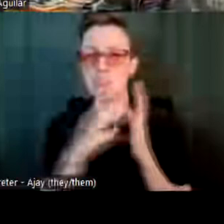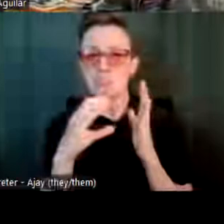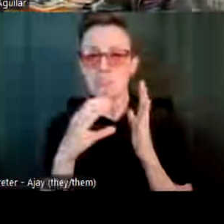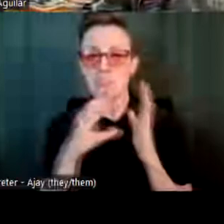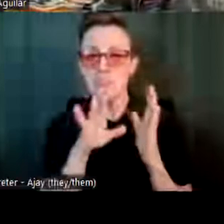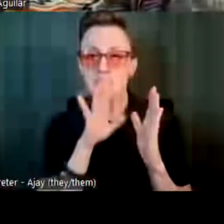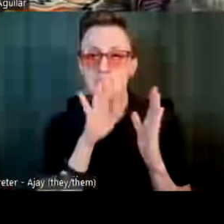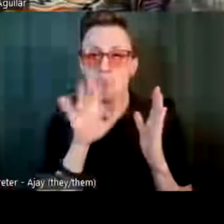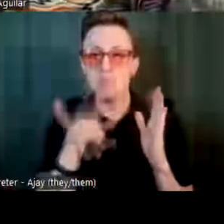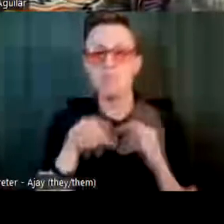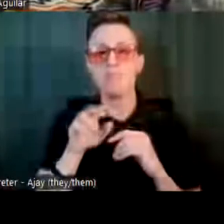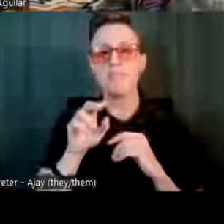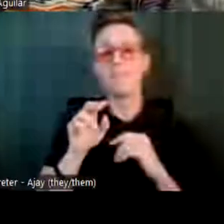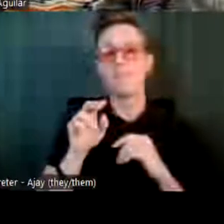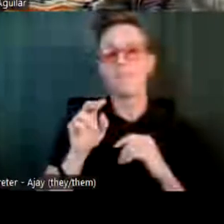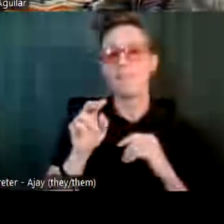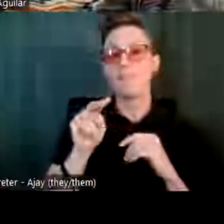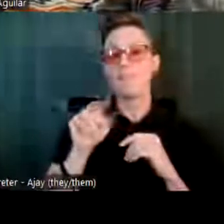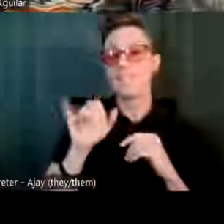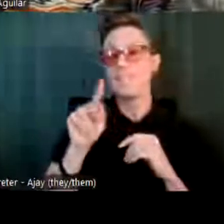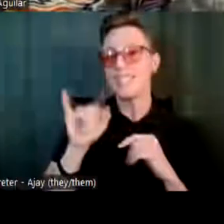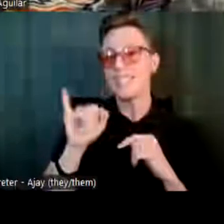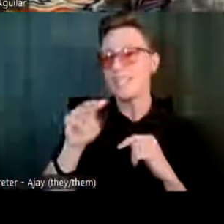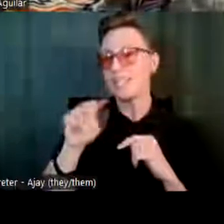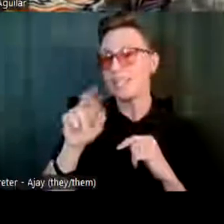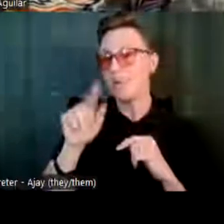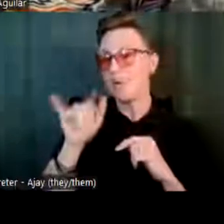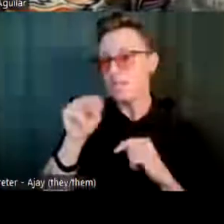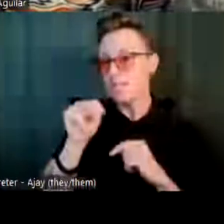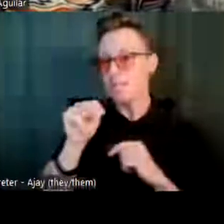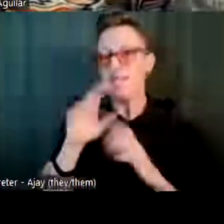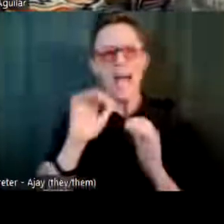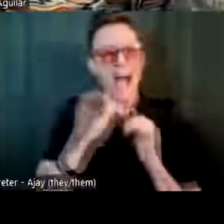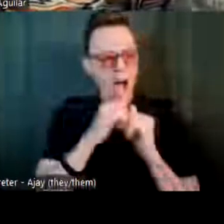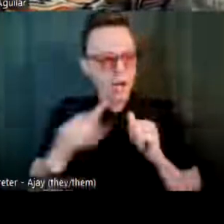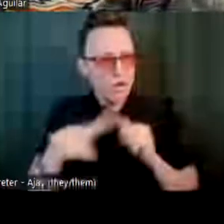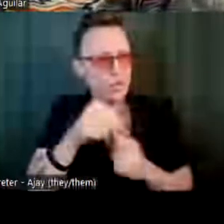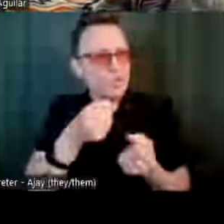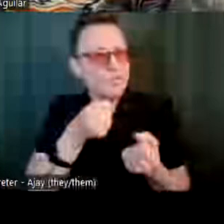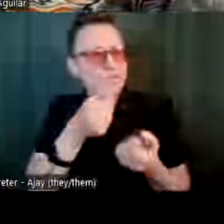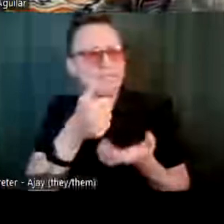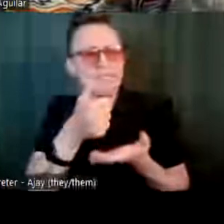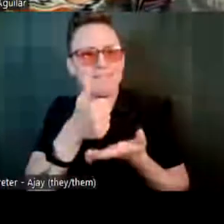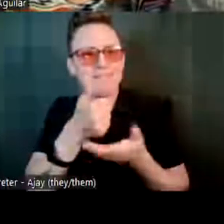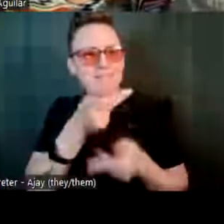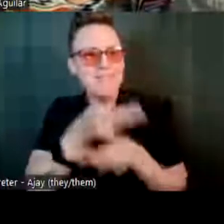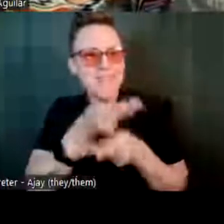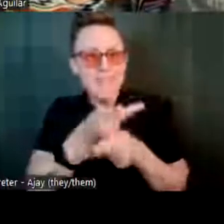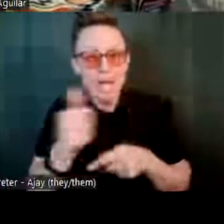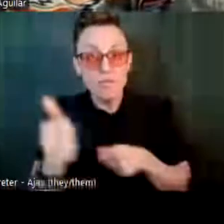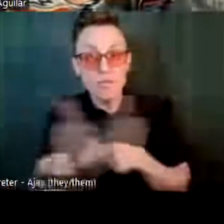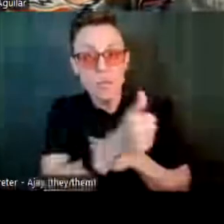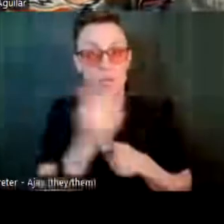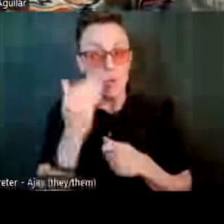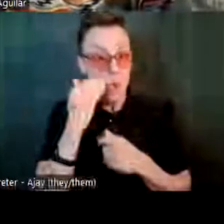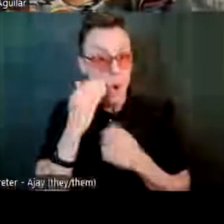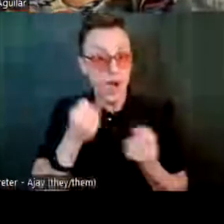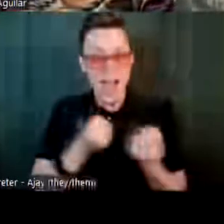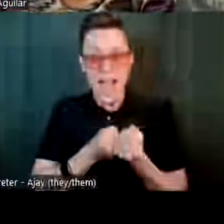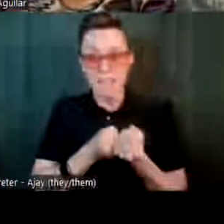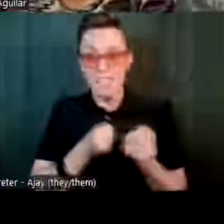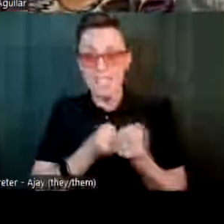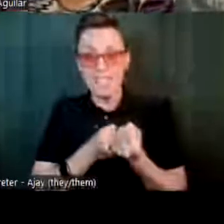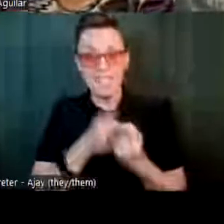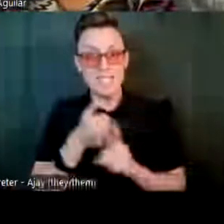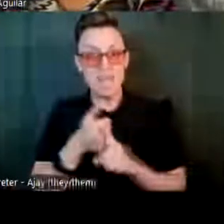and it is Nikki Martin asking, how do you best care for yourself to keep going? We all know how exhausting advocacy can be. It's a very exhausting